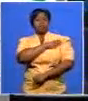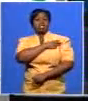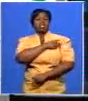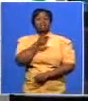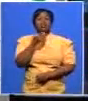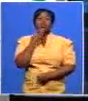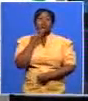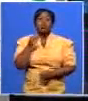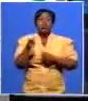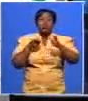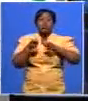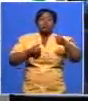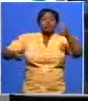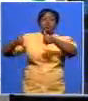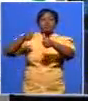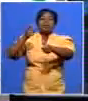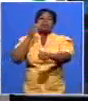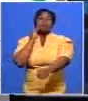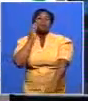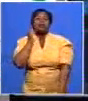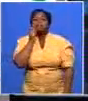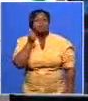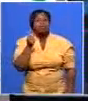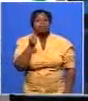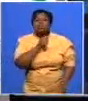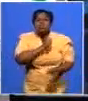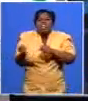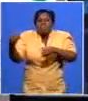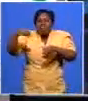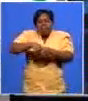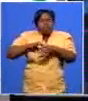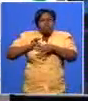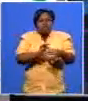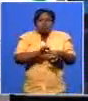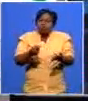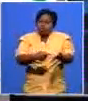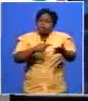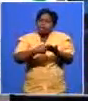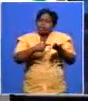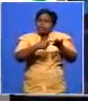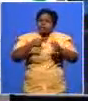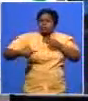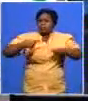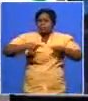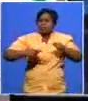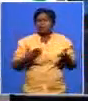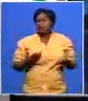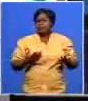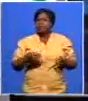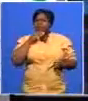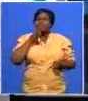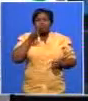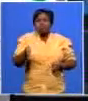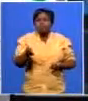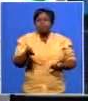males that disappeared in the debate that it cannot continue as if nothing has happened that you